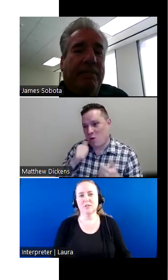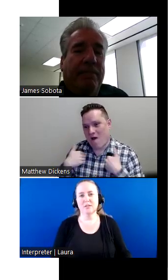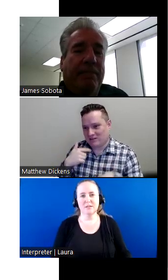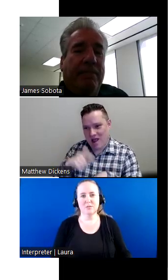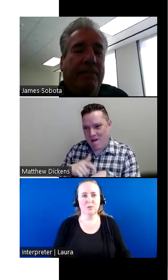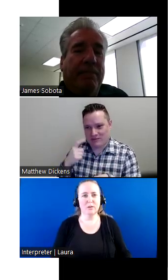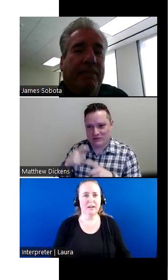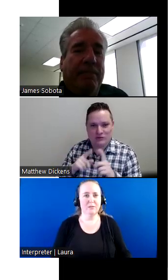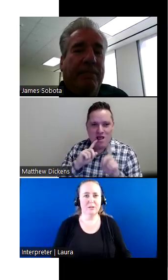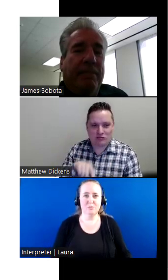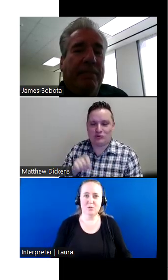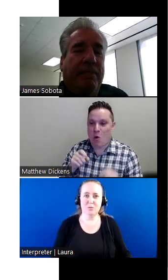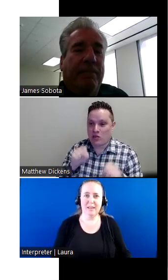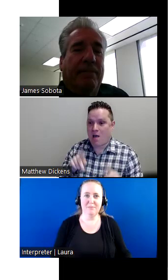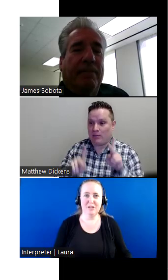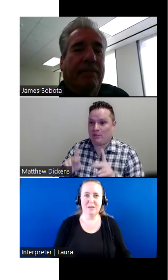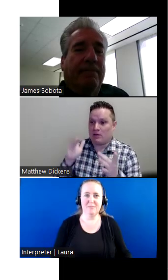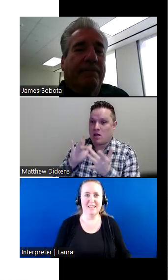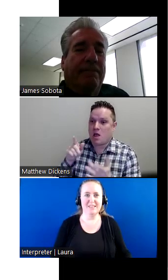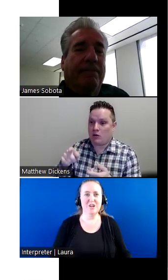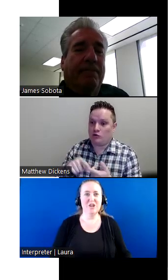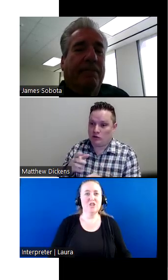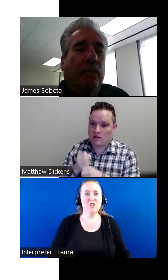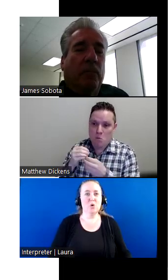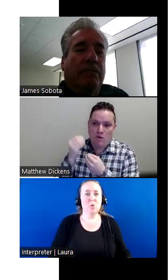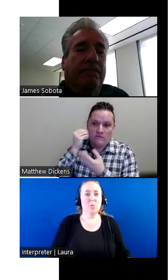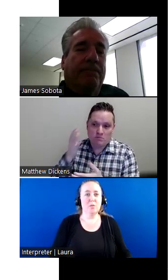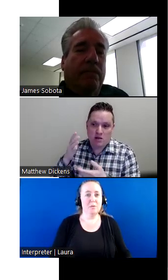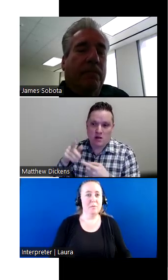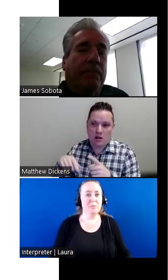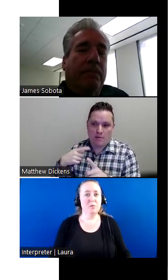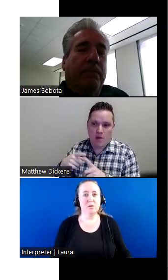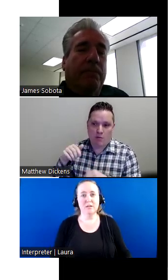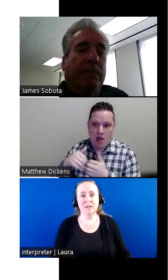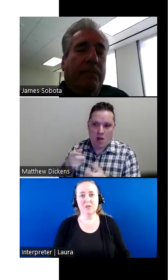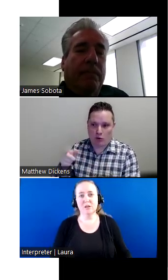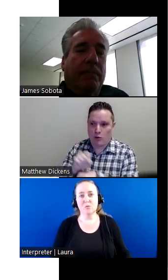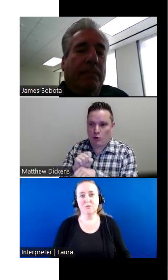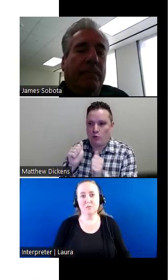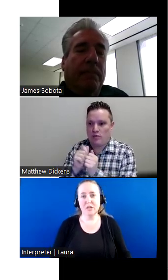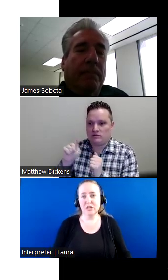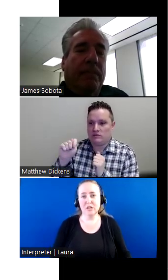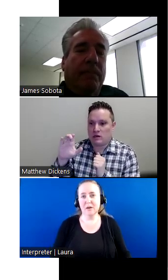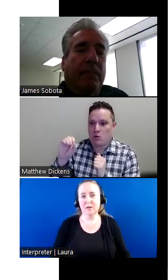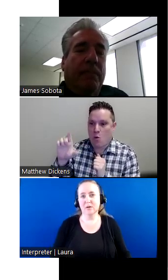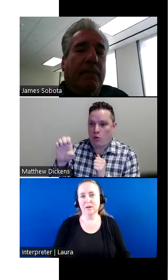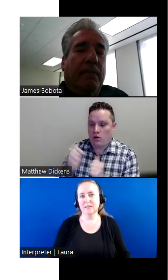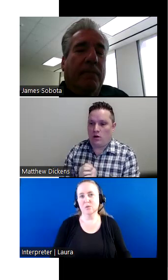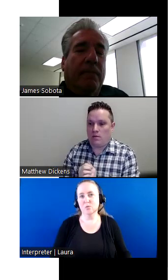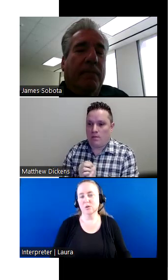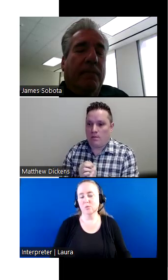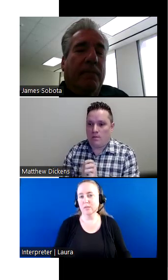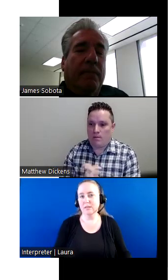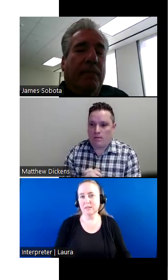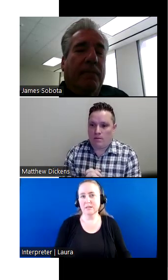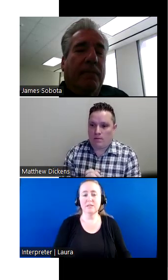regards to SQL and I don't we don't really have much time to answer. So there may be people who can contact you to get more information about how it is that